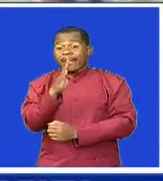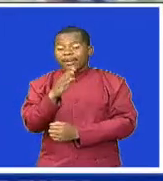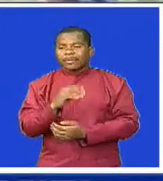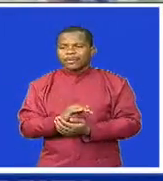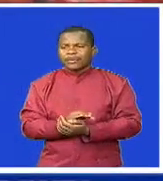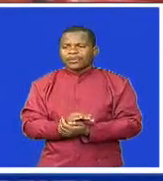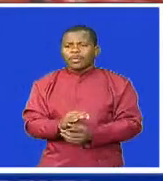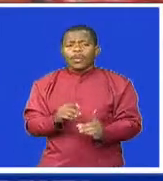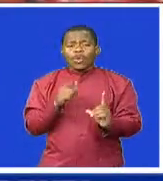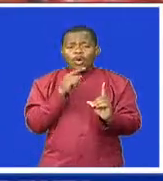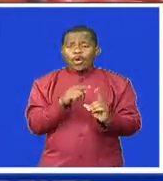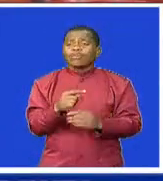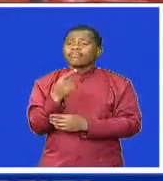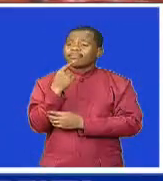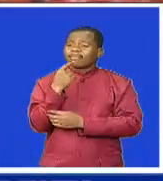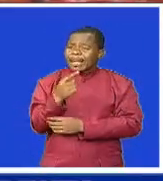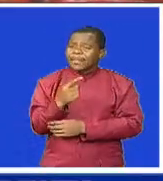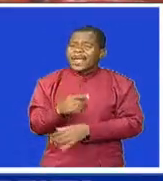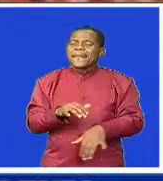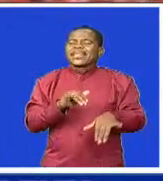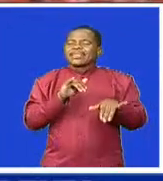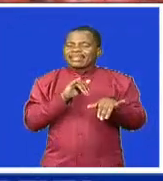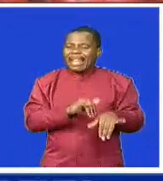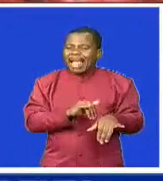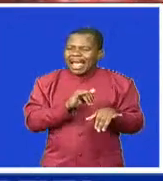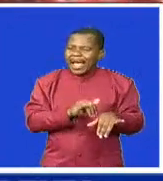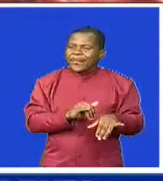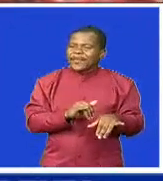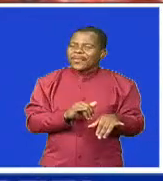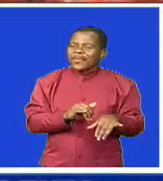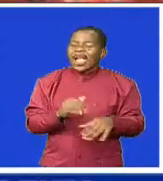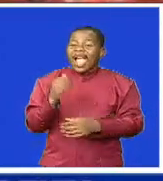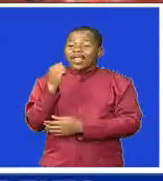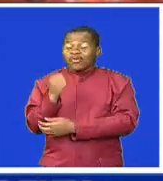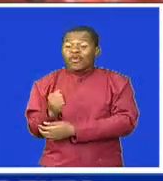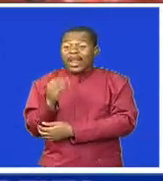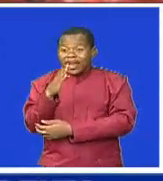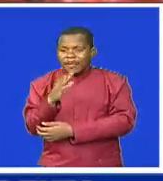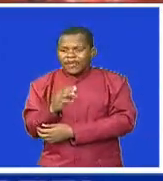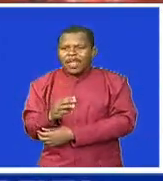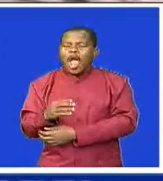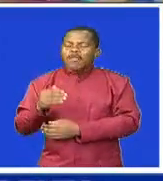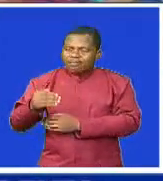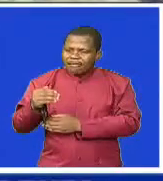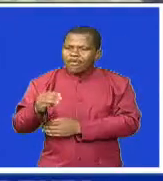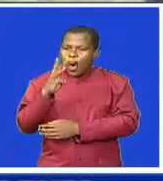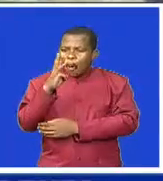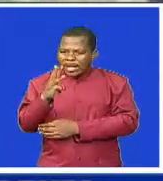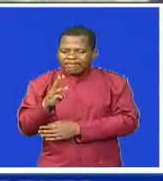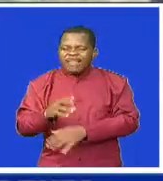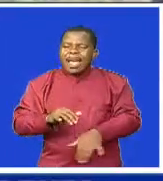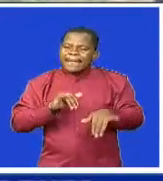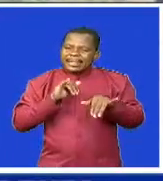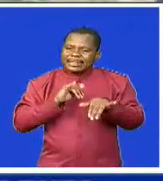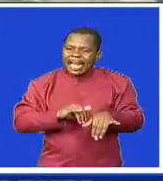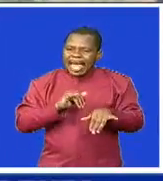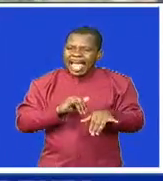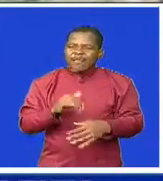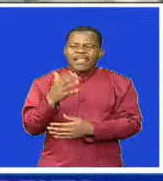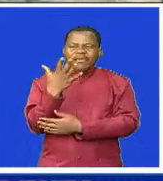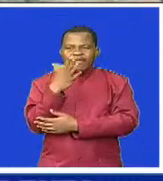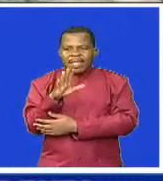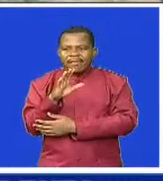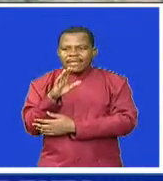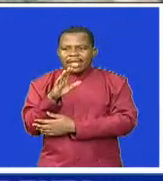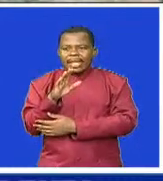Ezuluni will always be their home and they are very proud of that fact having lived there for 50 years. My wife Gemma